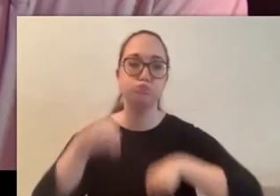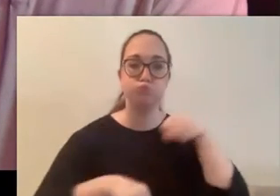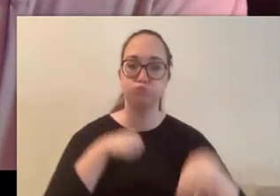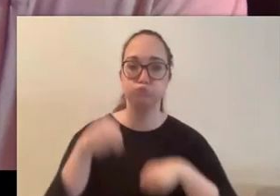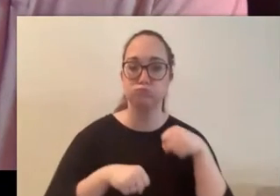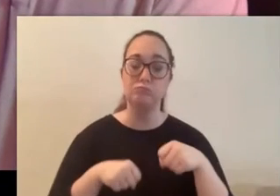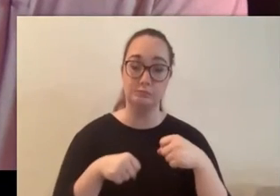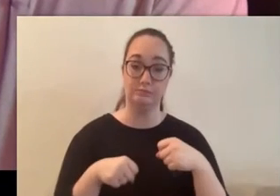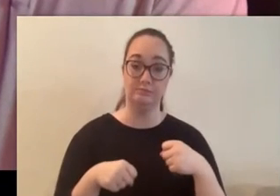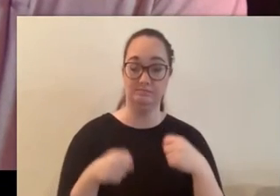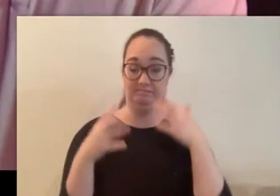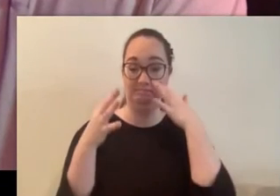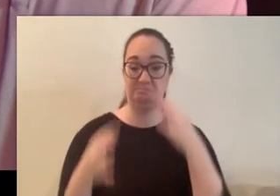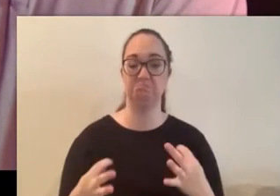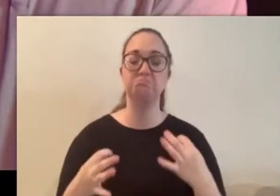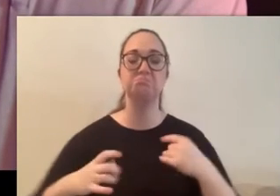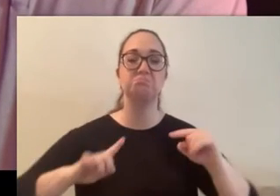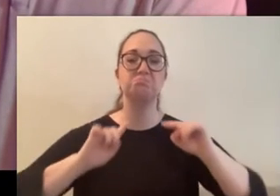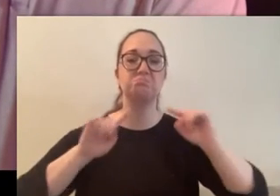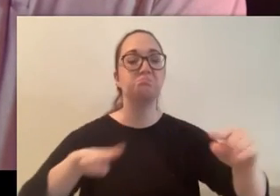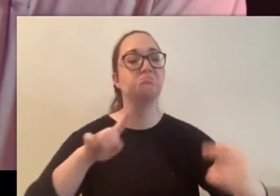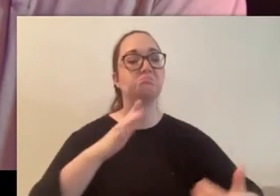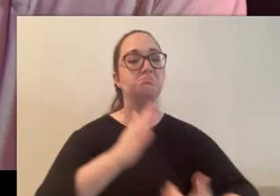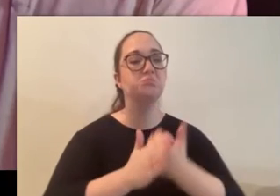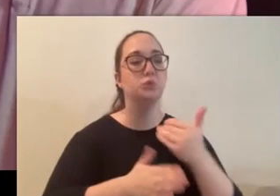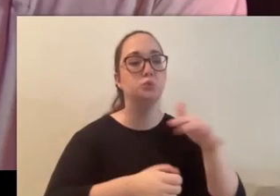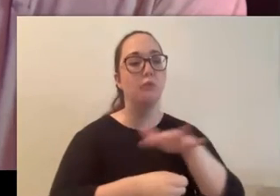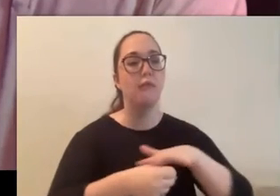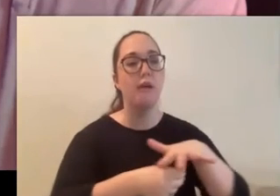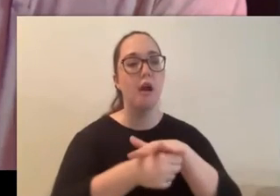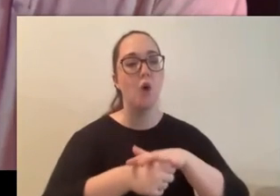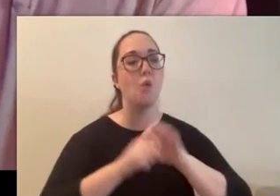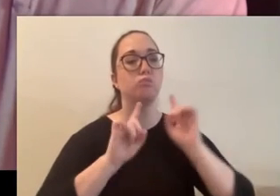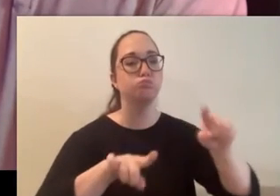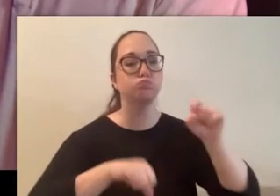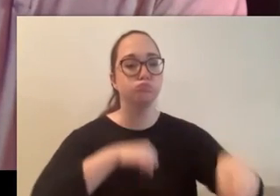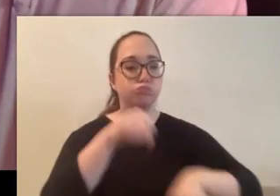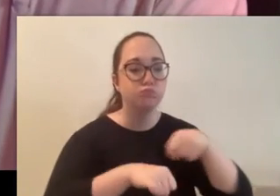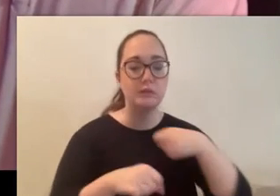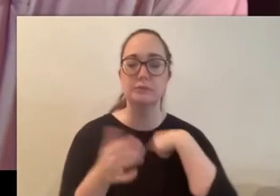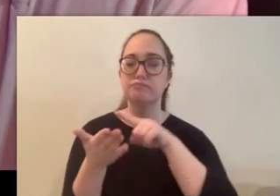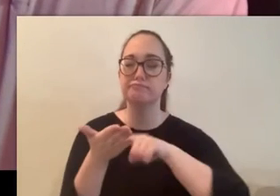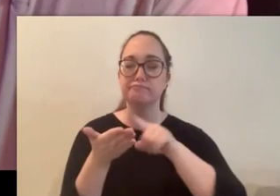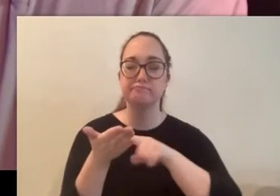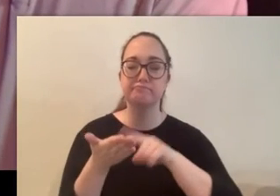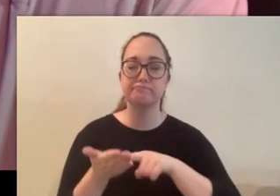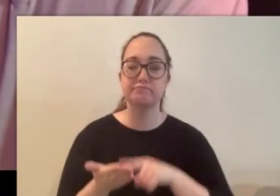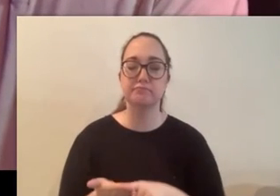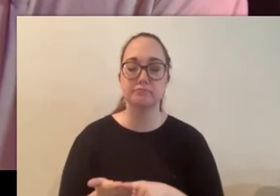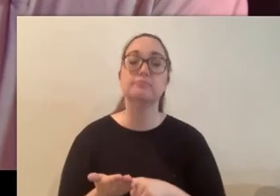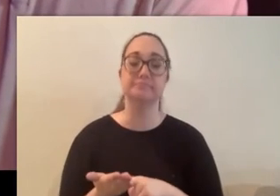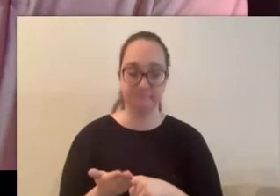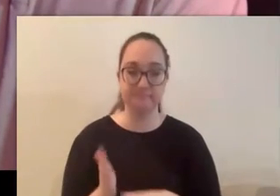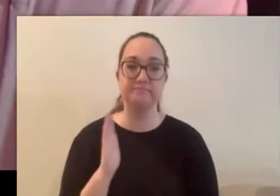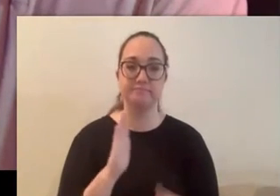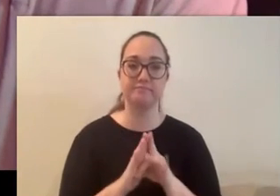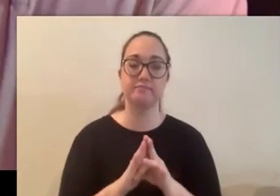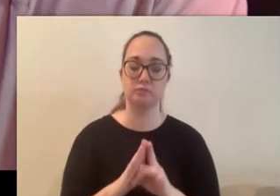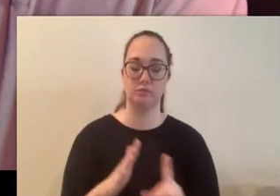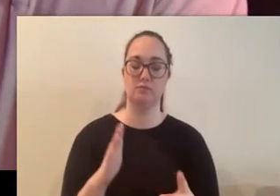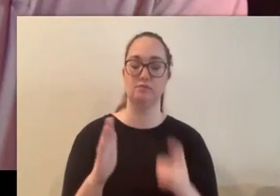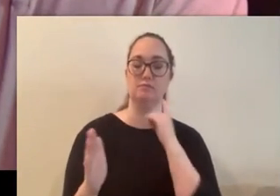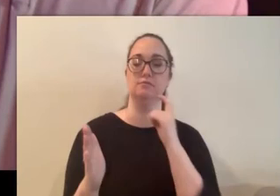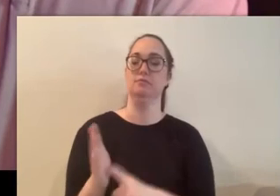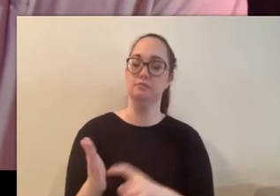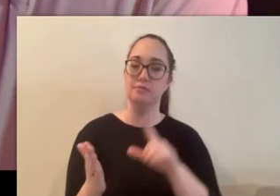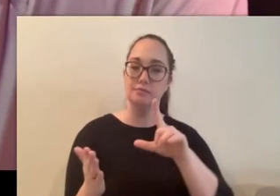for a ride on a new trail after some research into a few different areas leah wood popped out at me